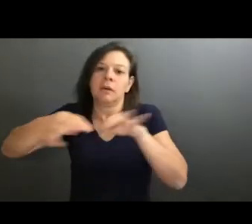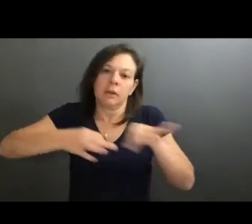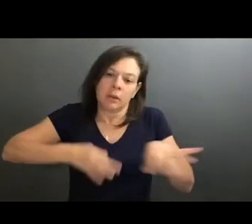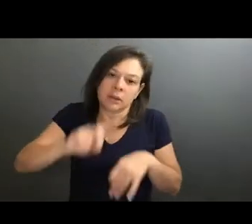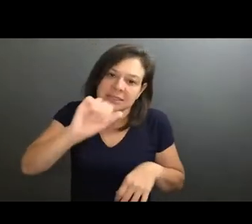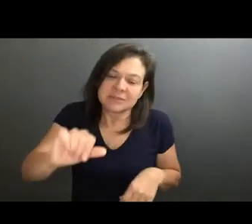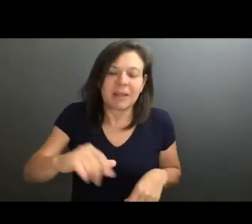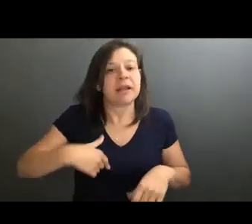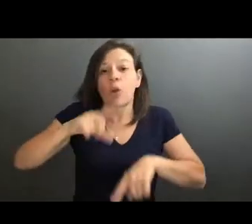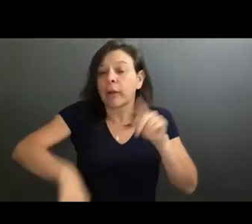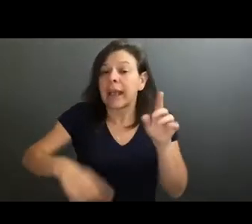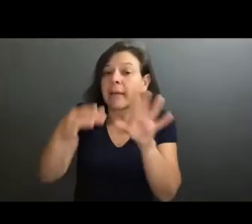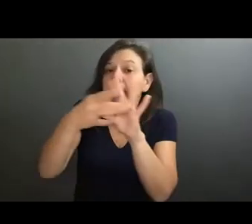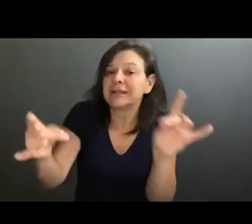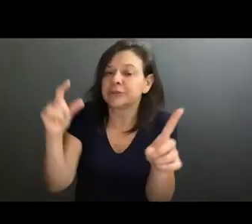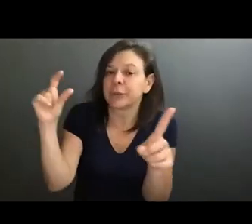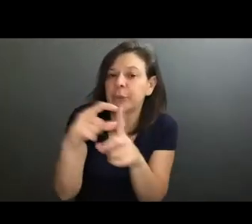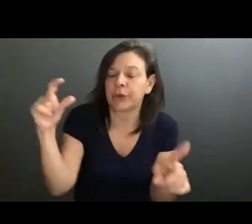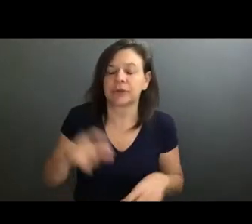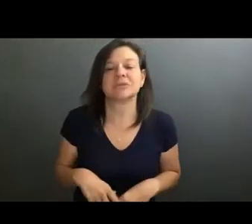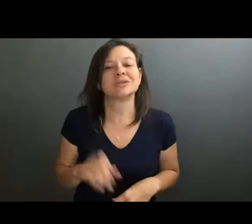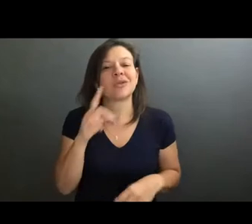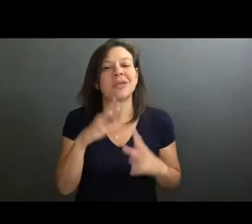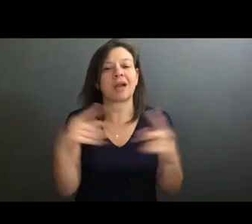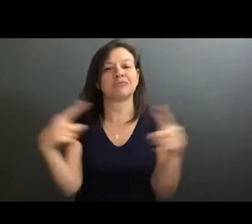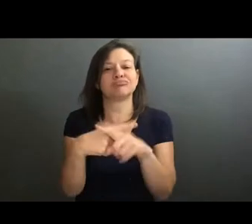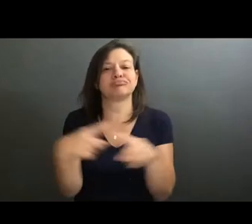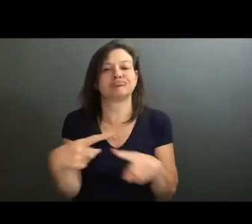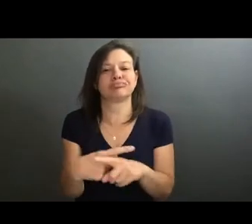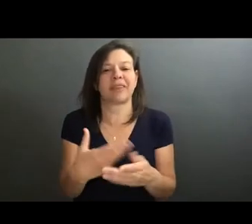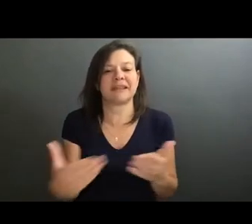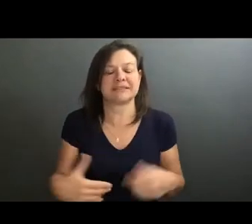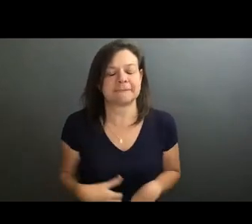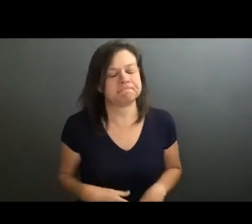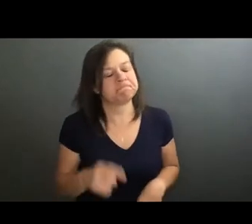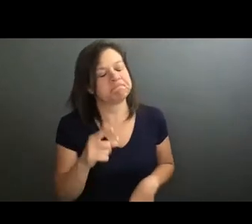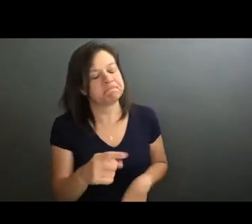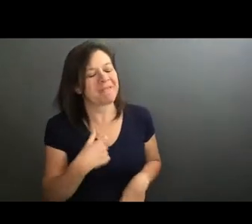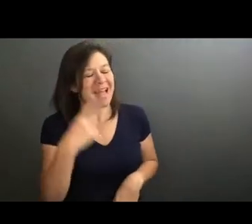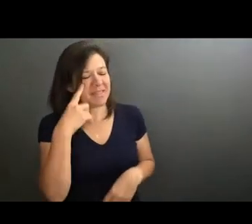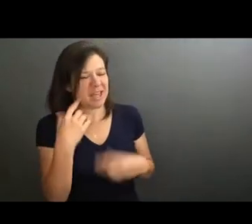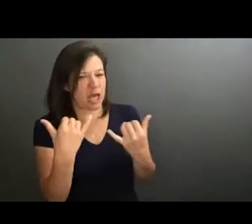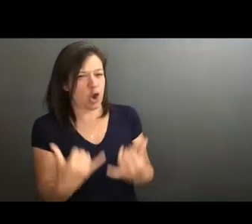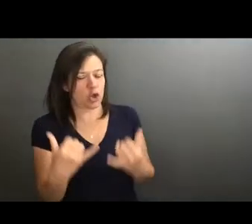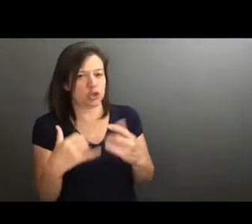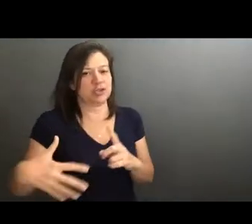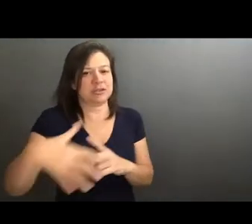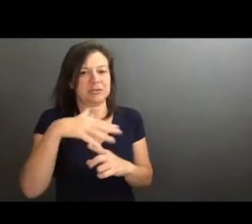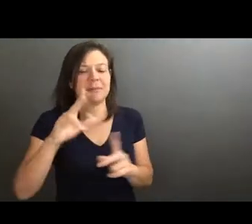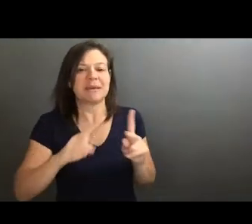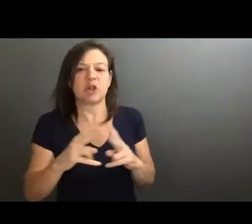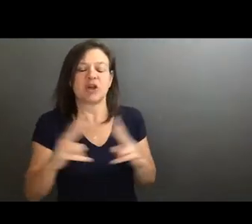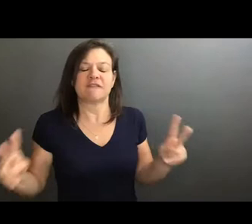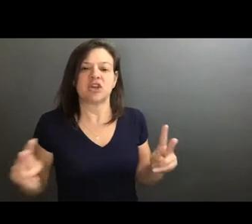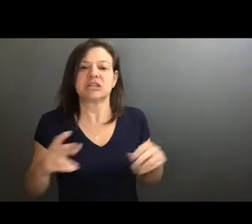don't know, all these kind of conflicting courses kind of. Yeah, well, and I think also in our current state, people are very careful about